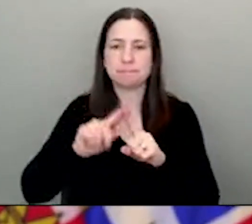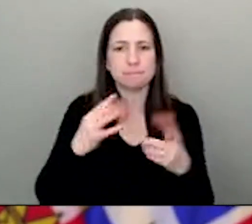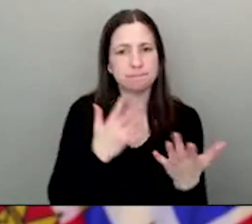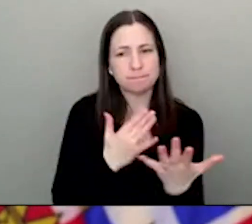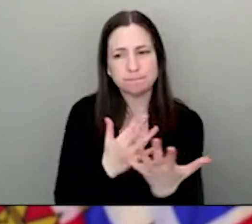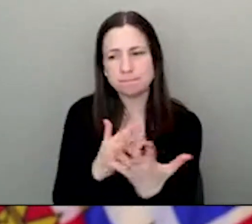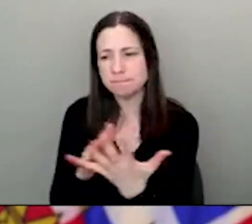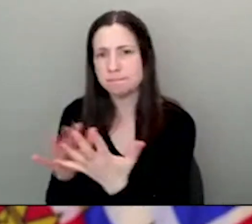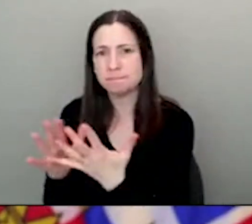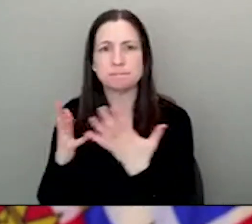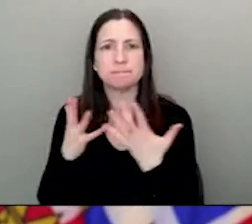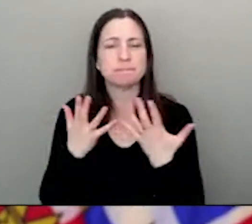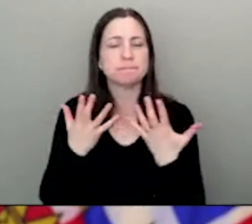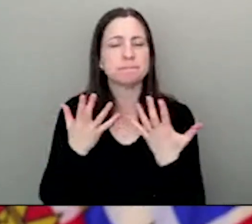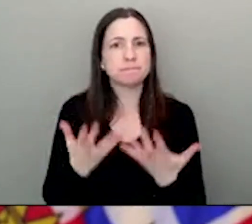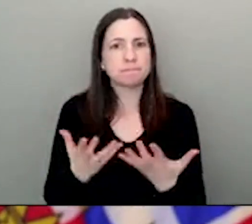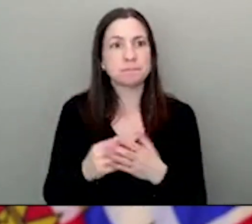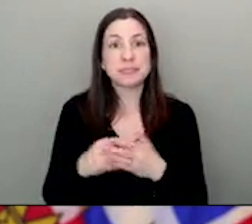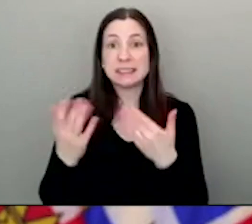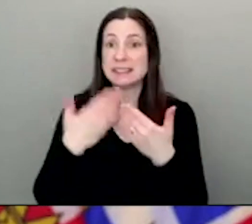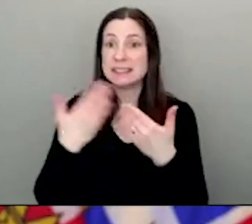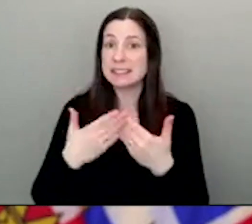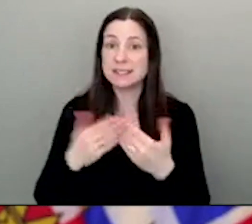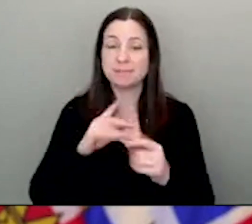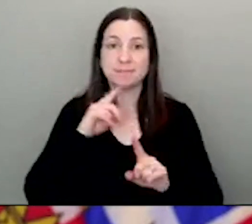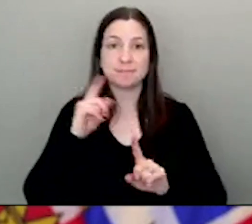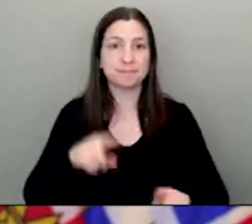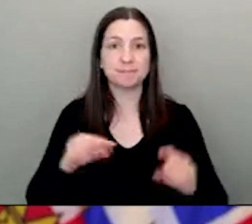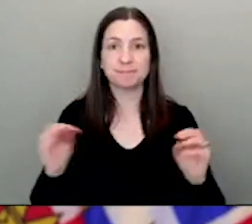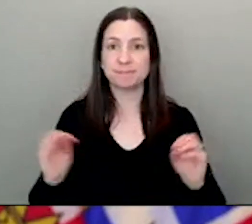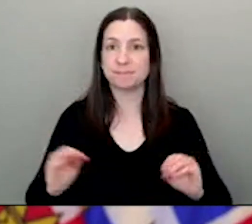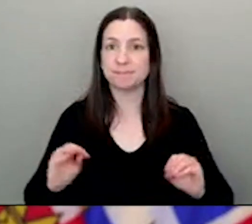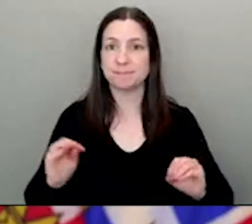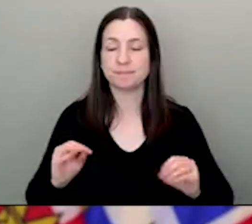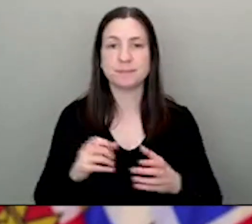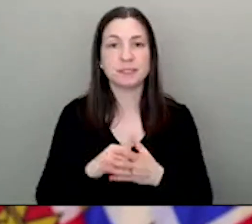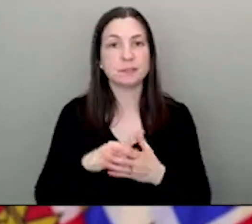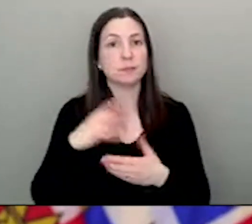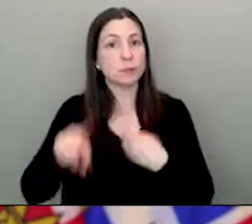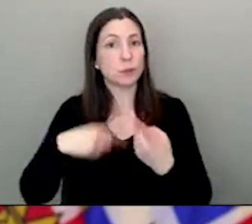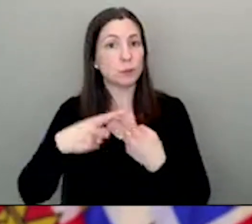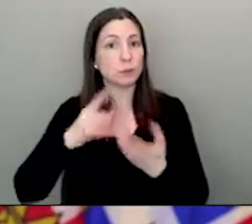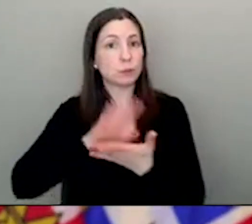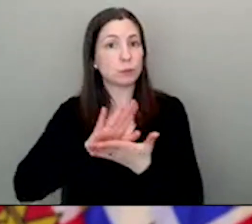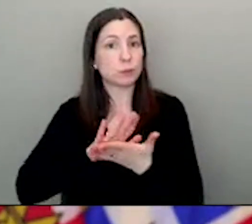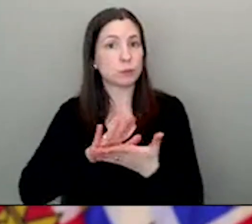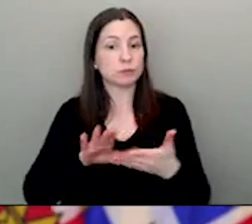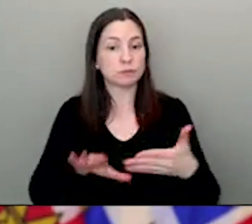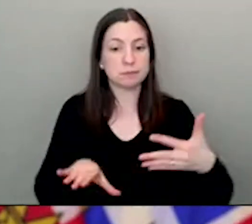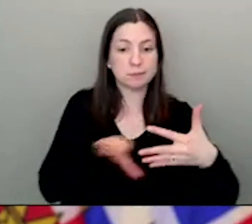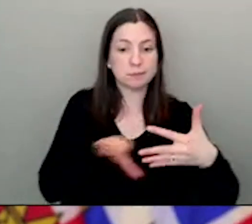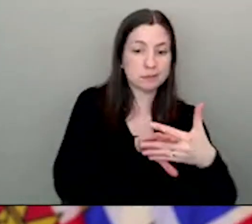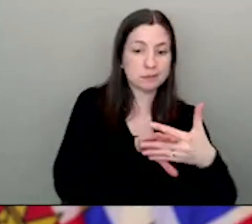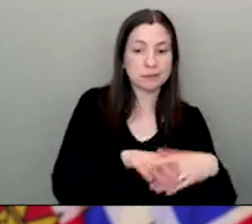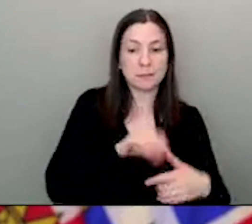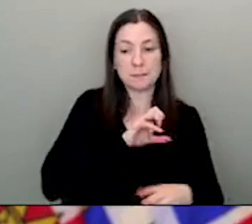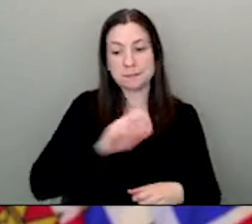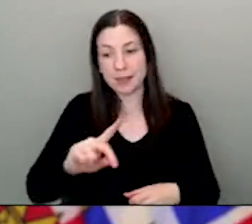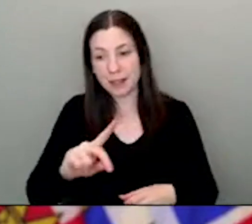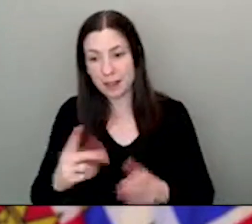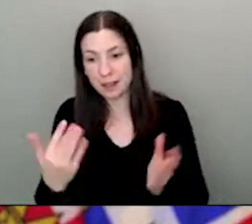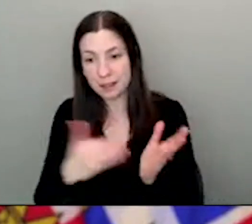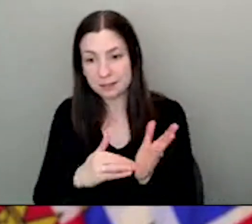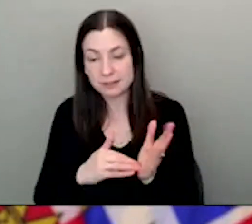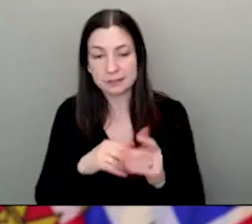easy question. Timing of when schools start and restart and